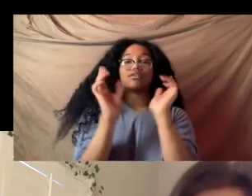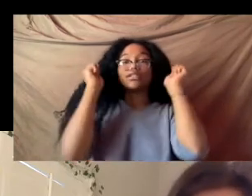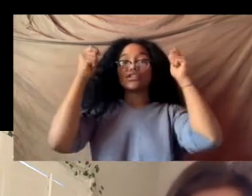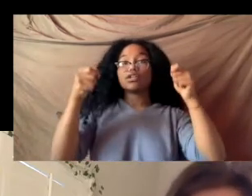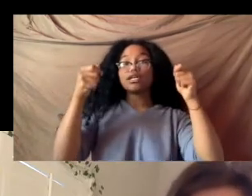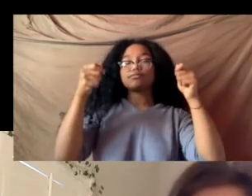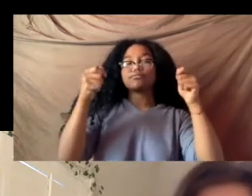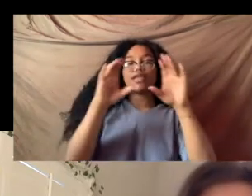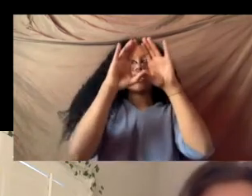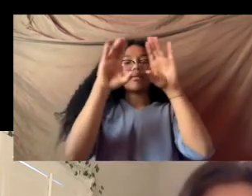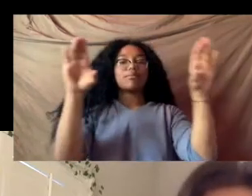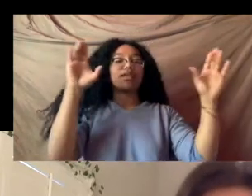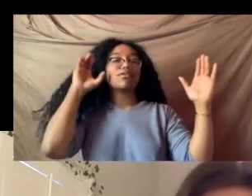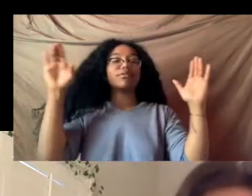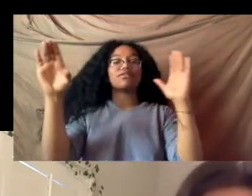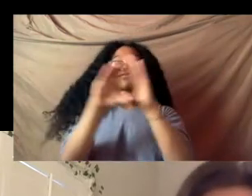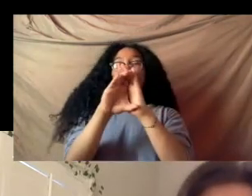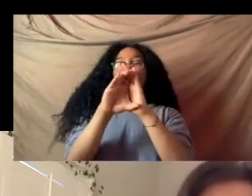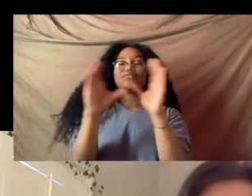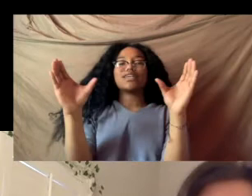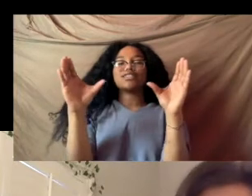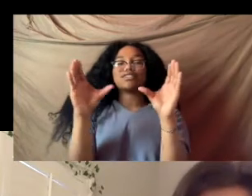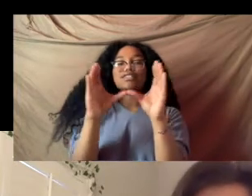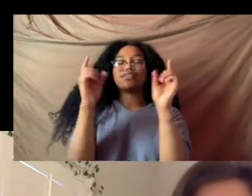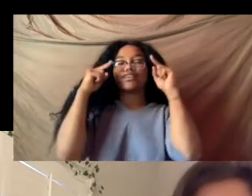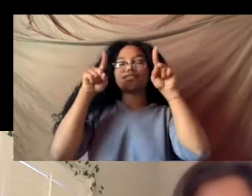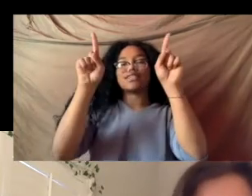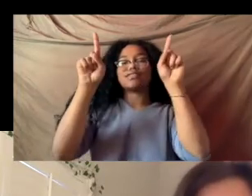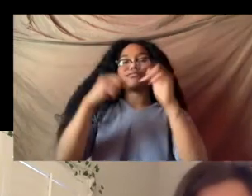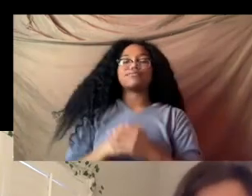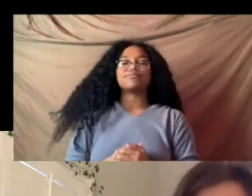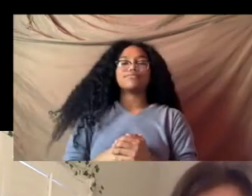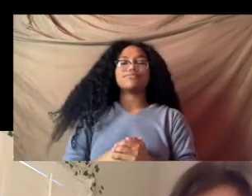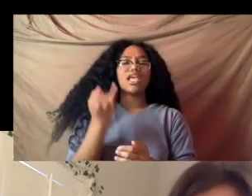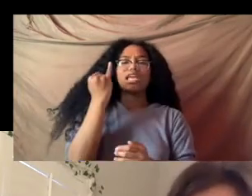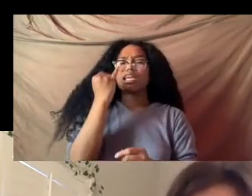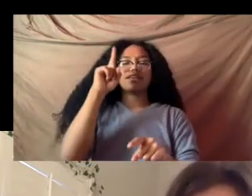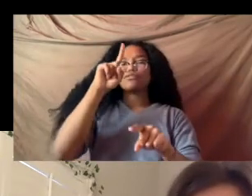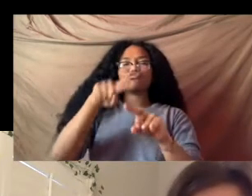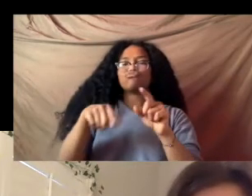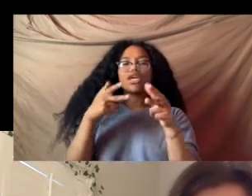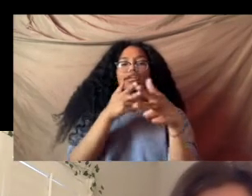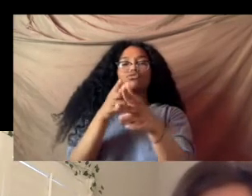your senior hoodie panoramic picture and certificates of achievement